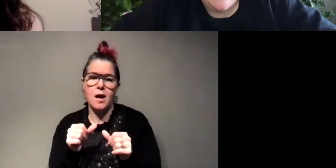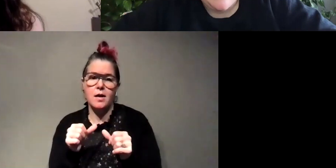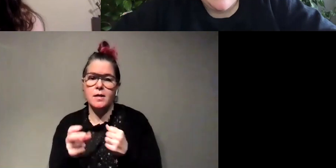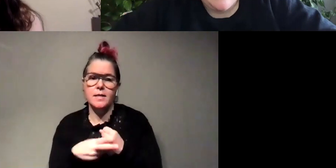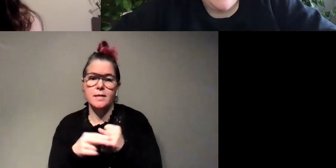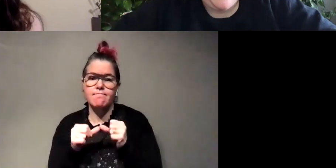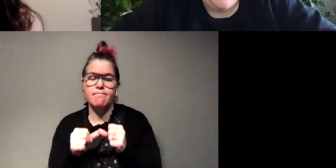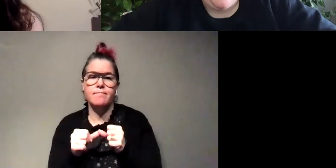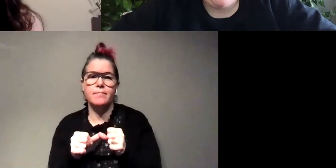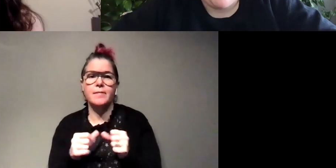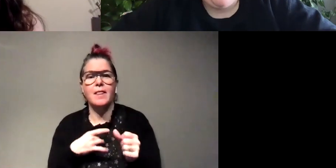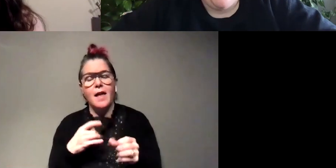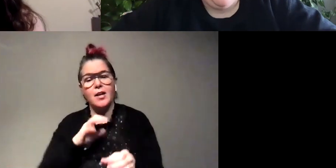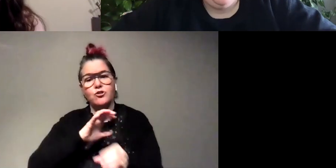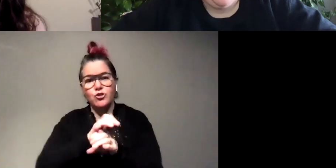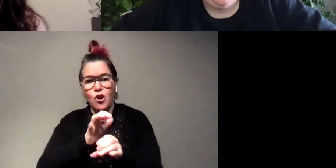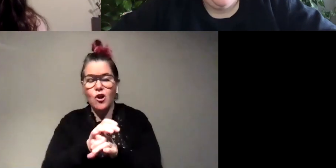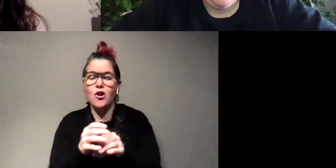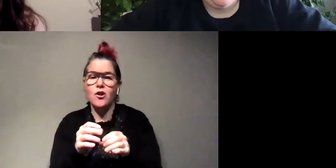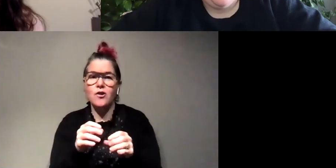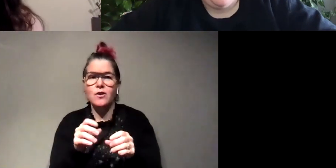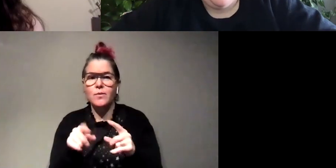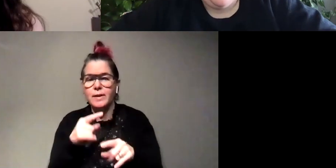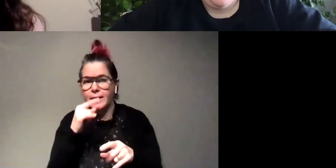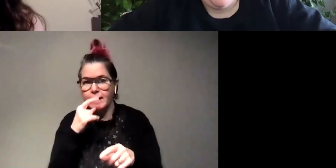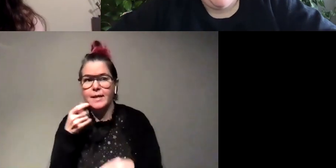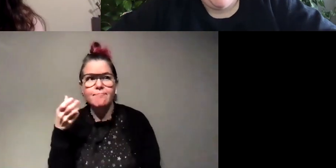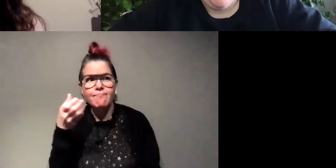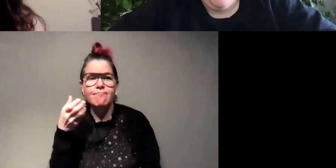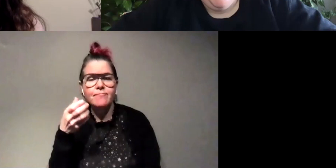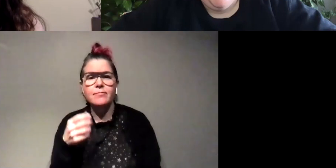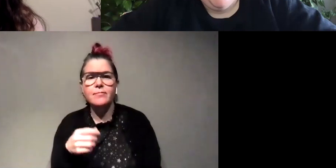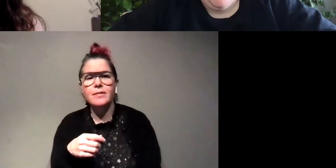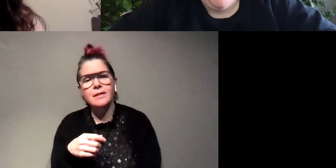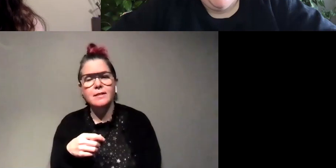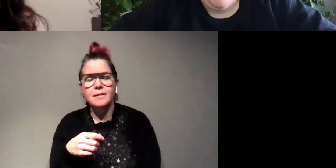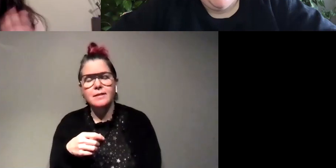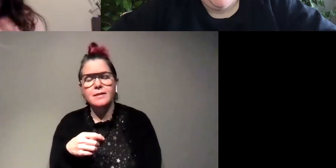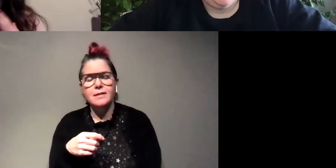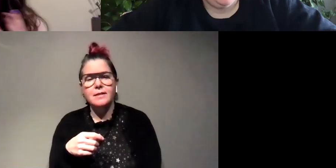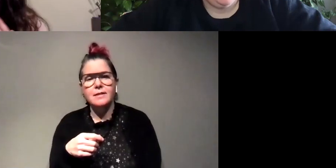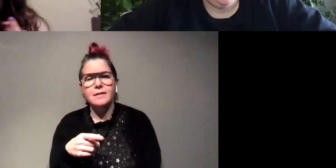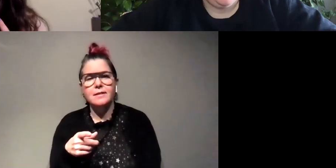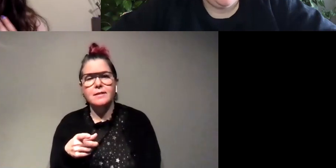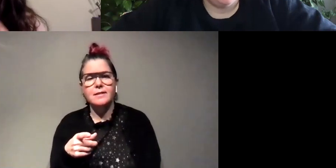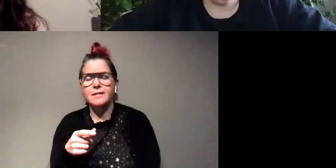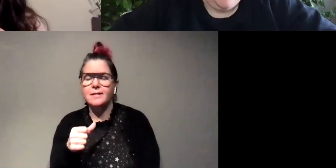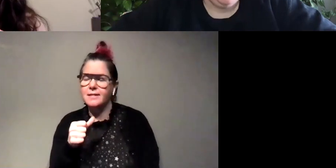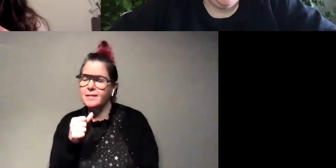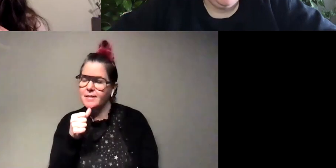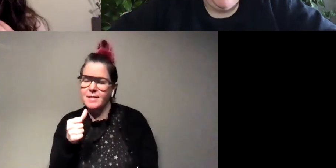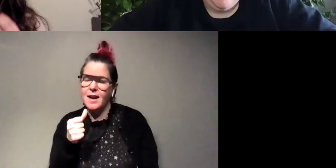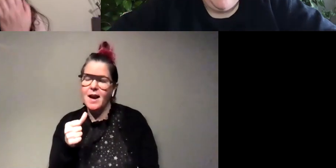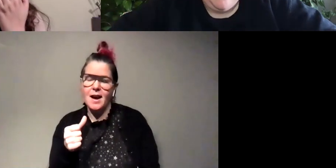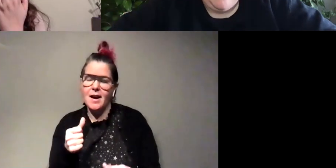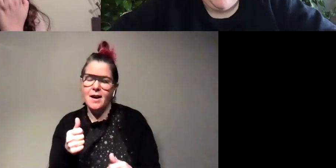like to put them in jars and stuff when we're kids and take them in i think they don't do well in captivity so